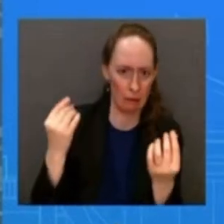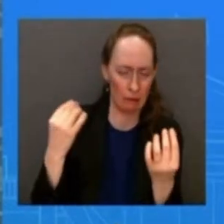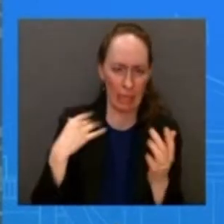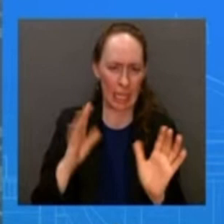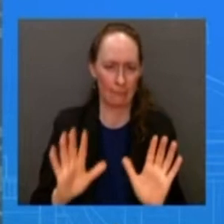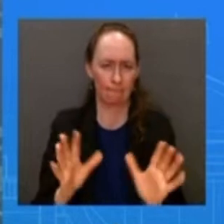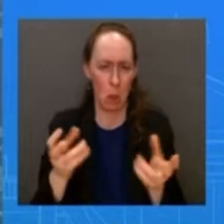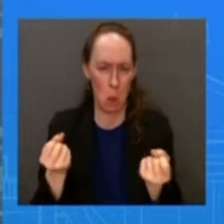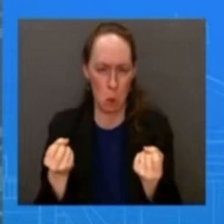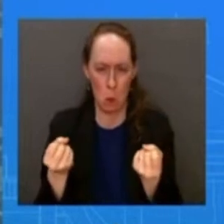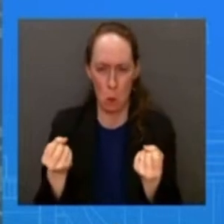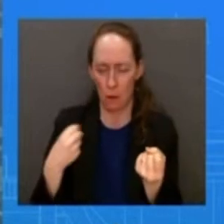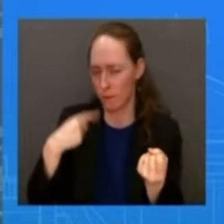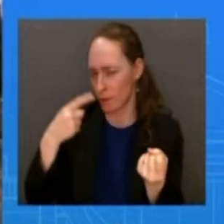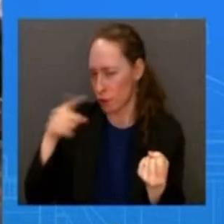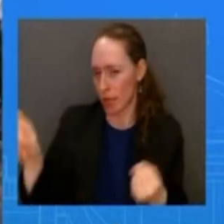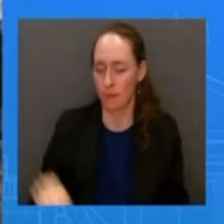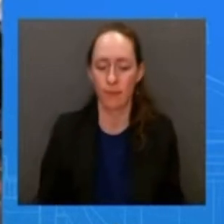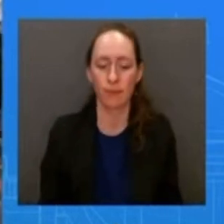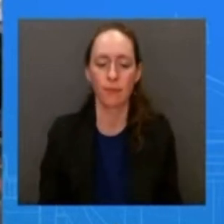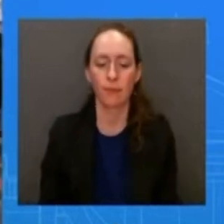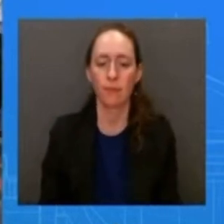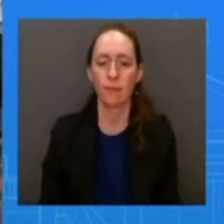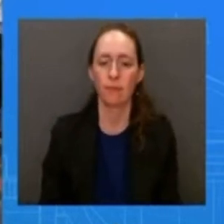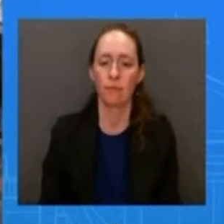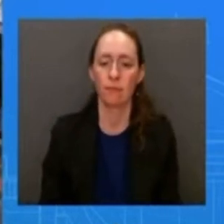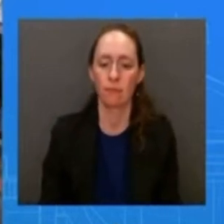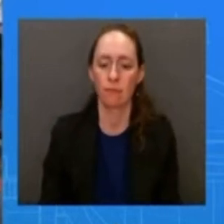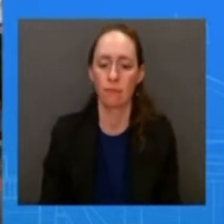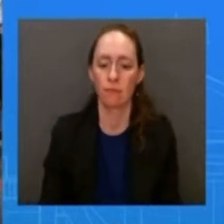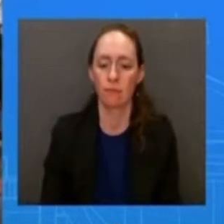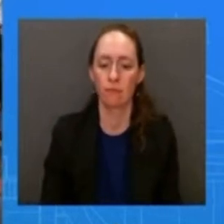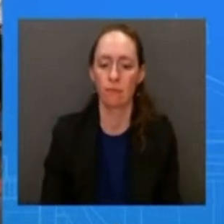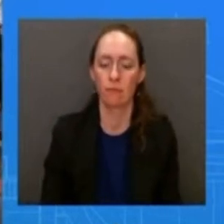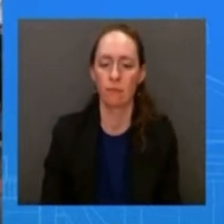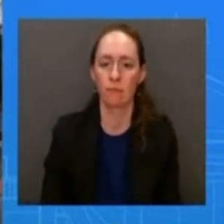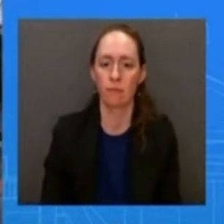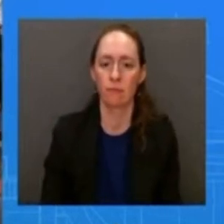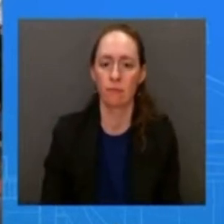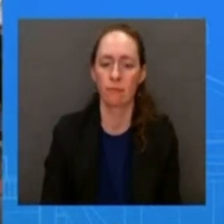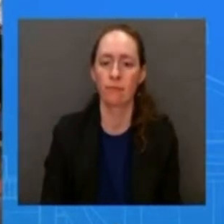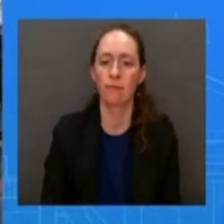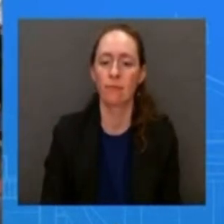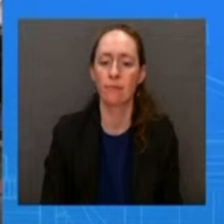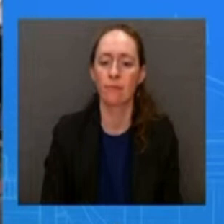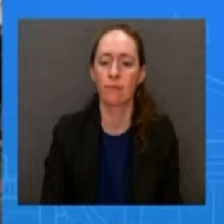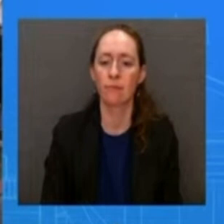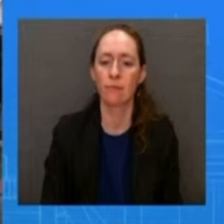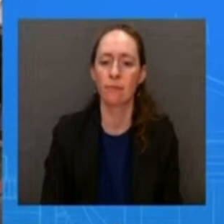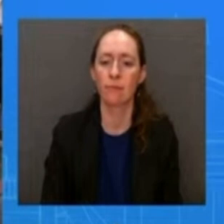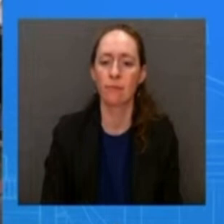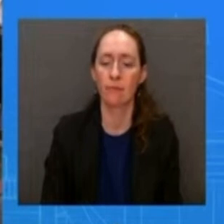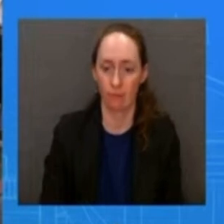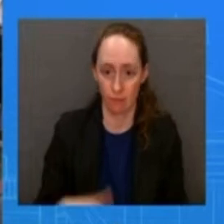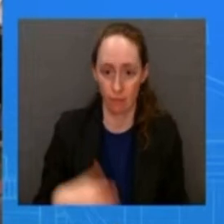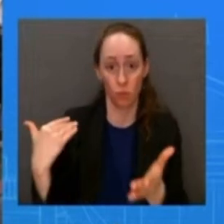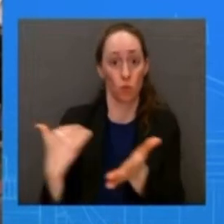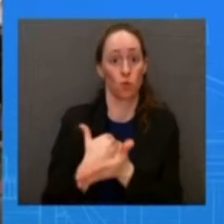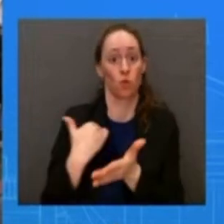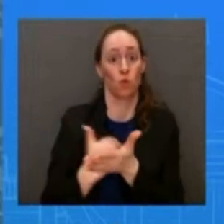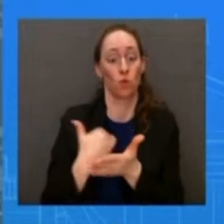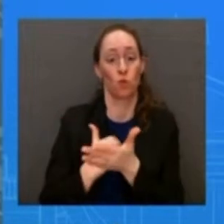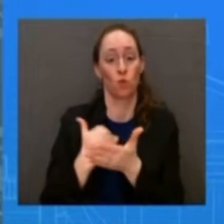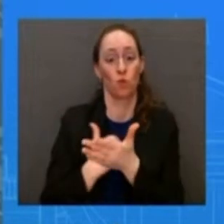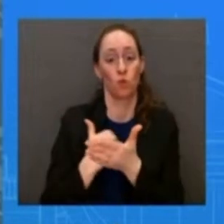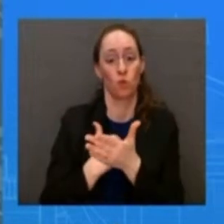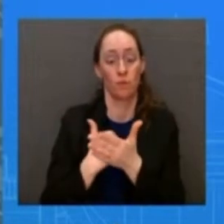with them on this speaking the idea of a of a system like that would the administration think that that would have prevented an incident like that again i want